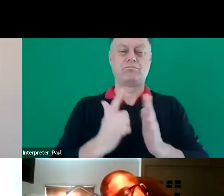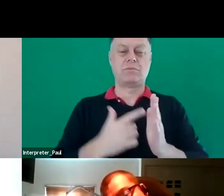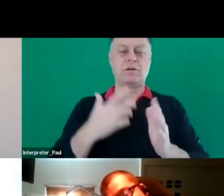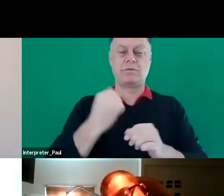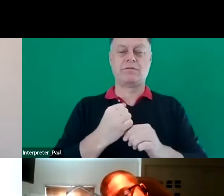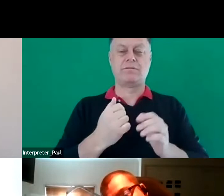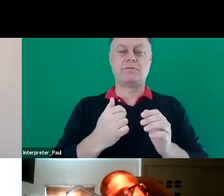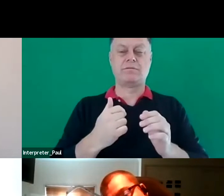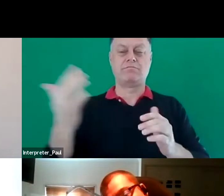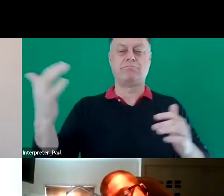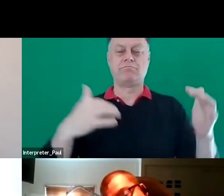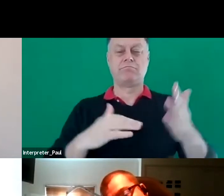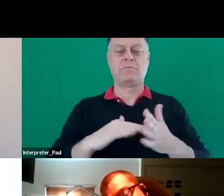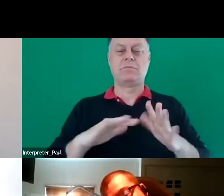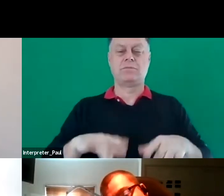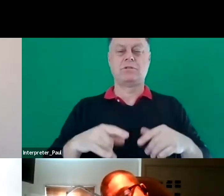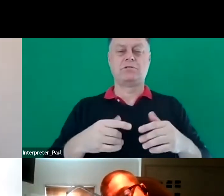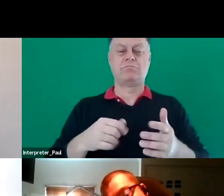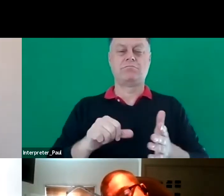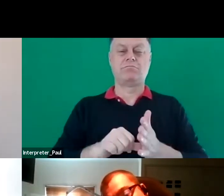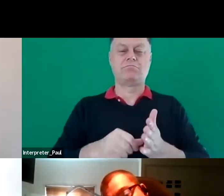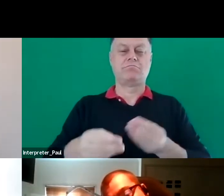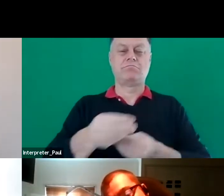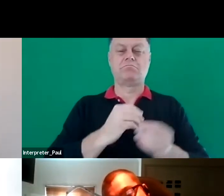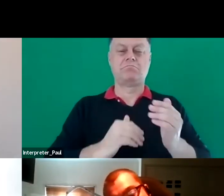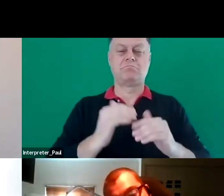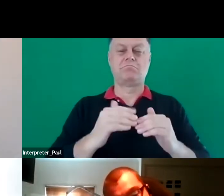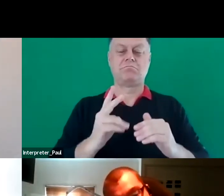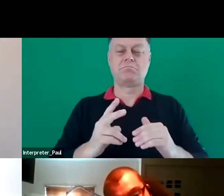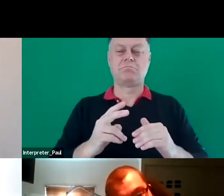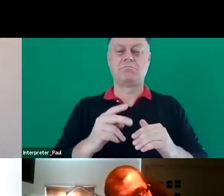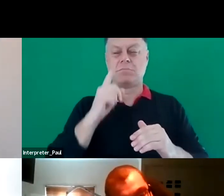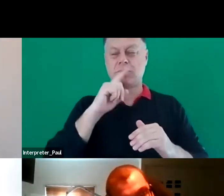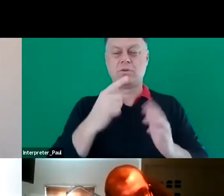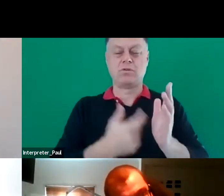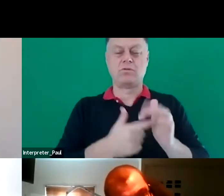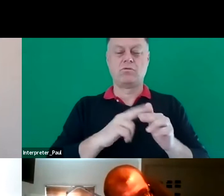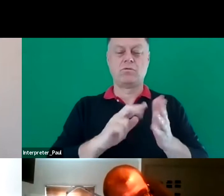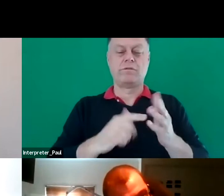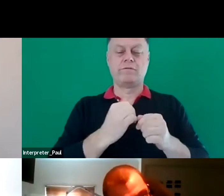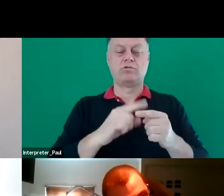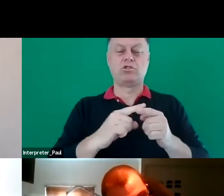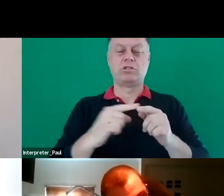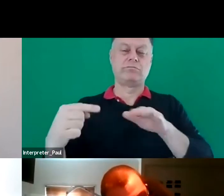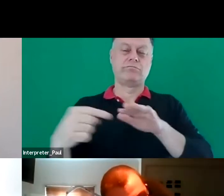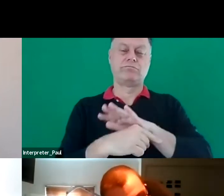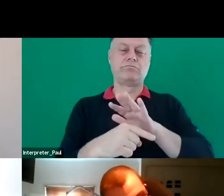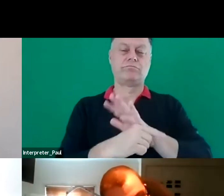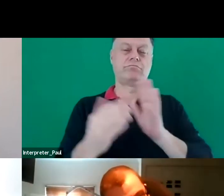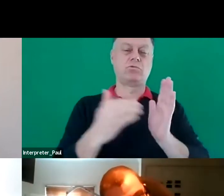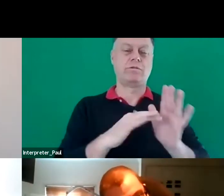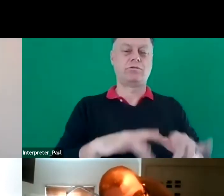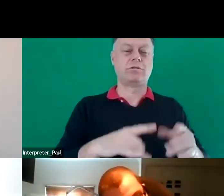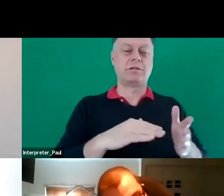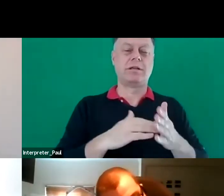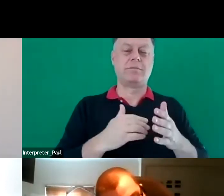to rebuilding Australia's economy in the future and that refugees can have an important role in shaping the communities